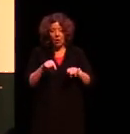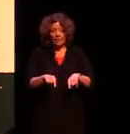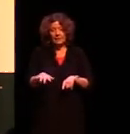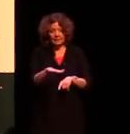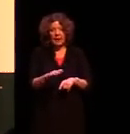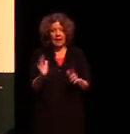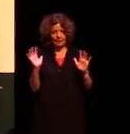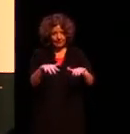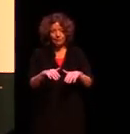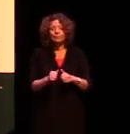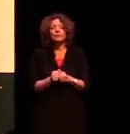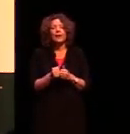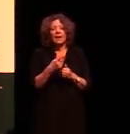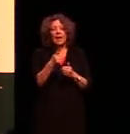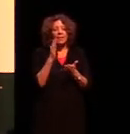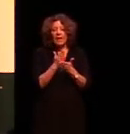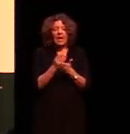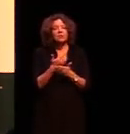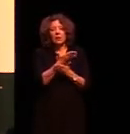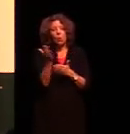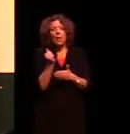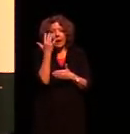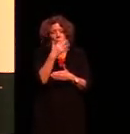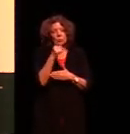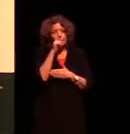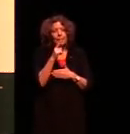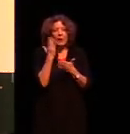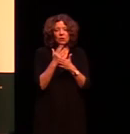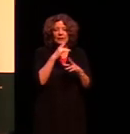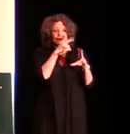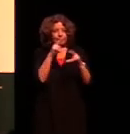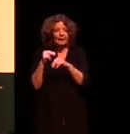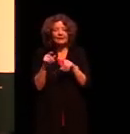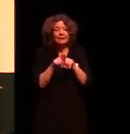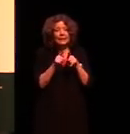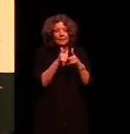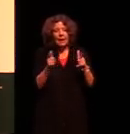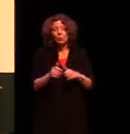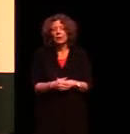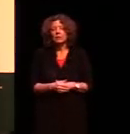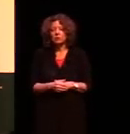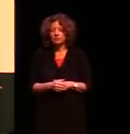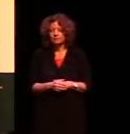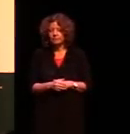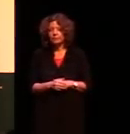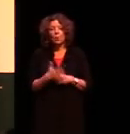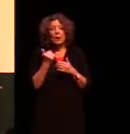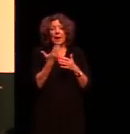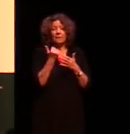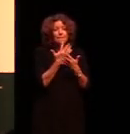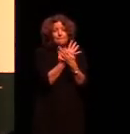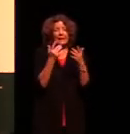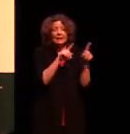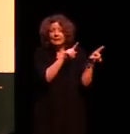all Aboriginal people throughout the country speak the same language. You know, we have well over 500 dialects.